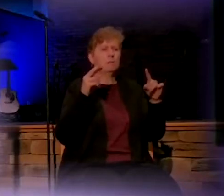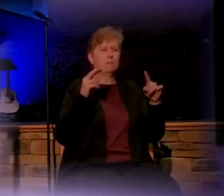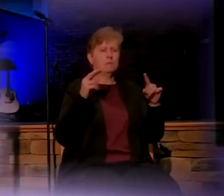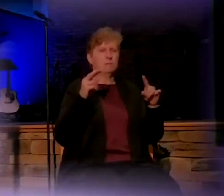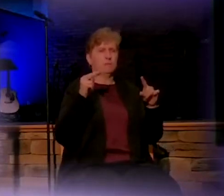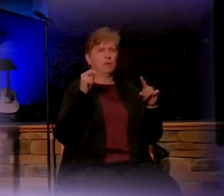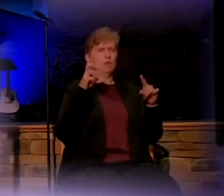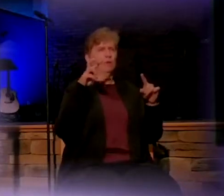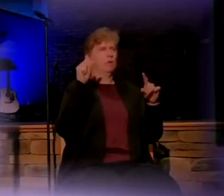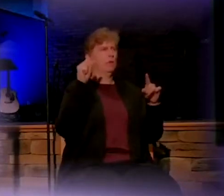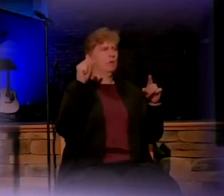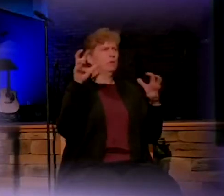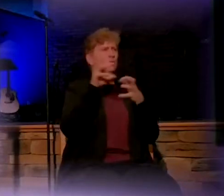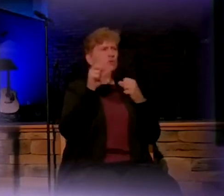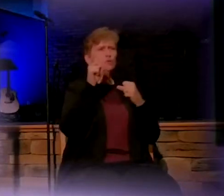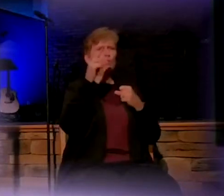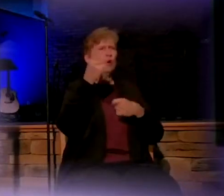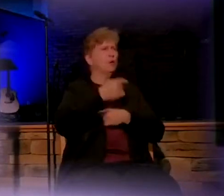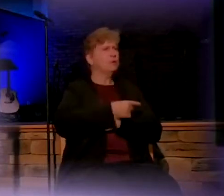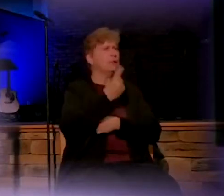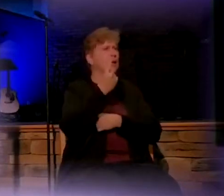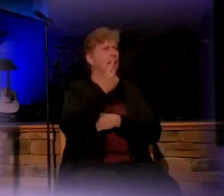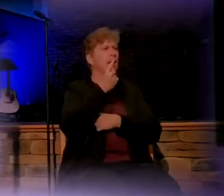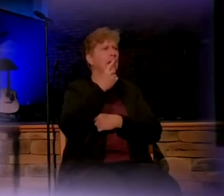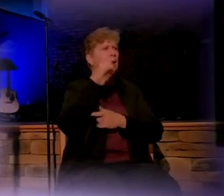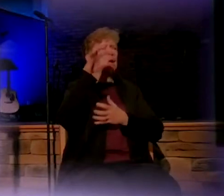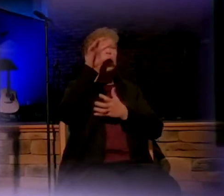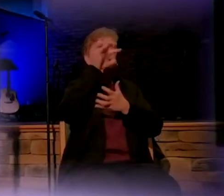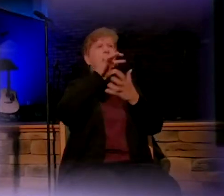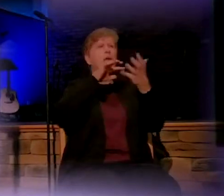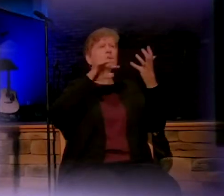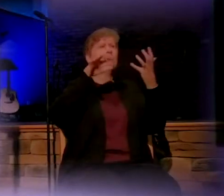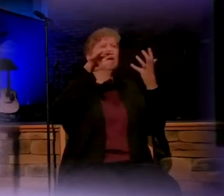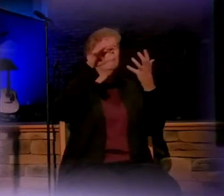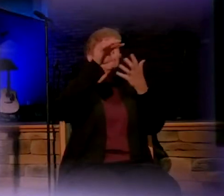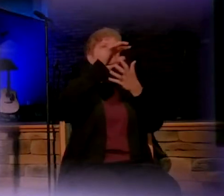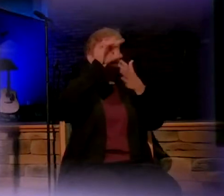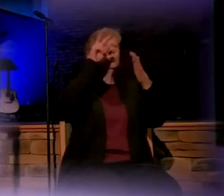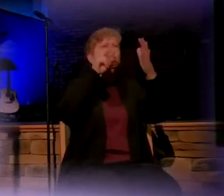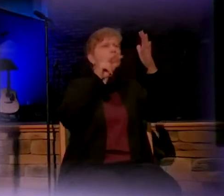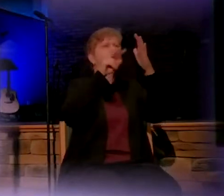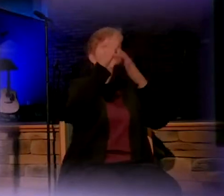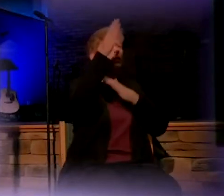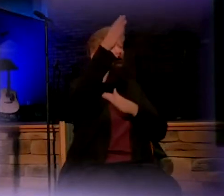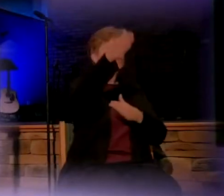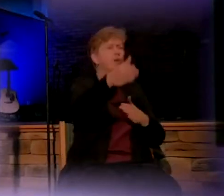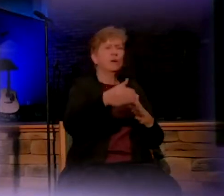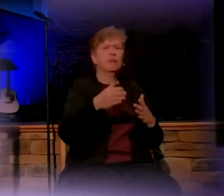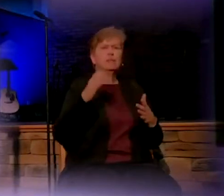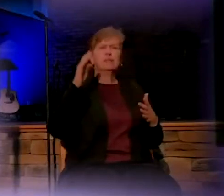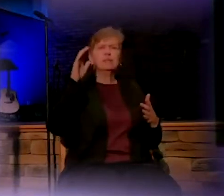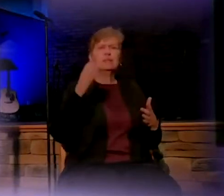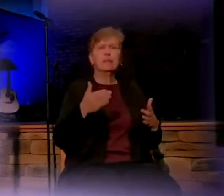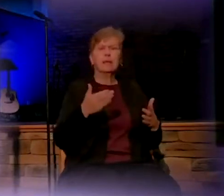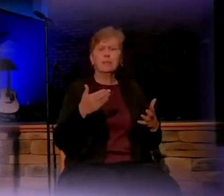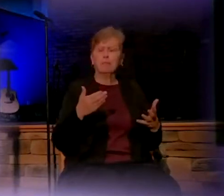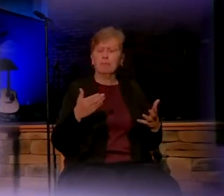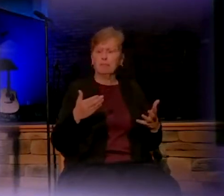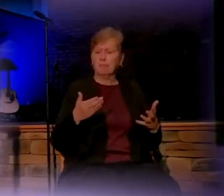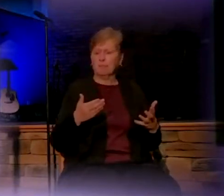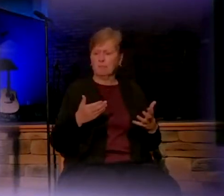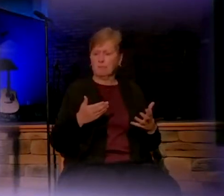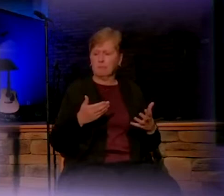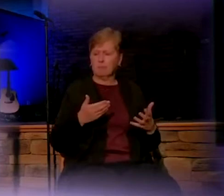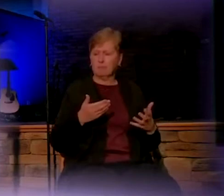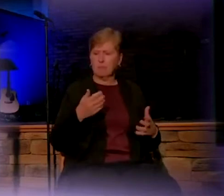and it shattered your today and it clouded all of your tomorrows. At least that's the way it seemed. And I couldn't help but think of all